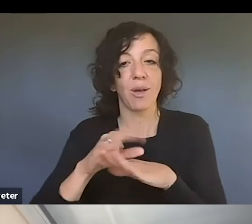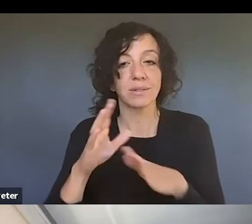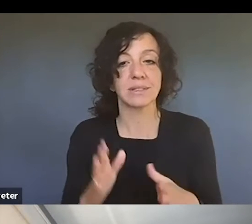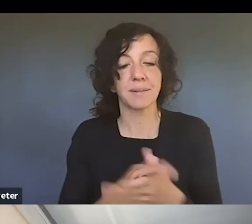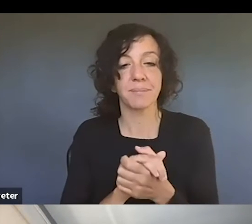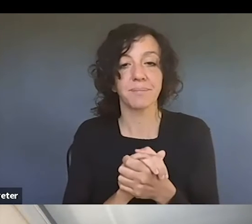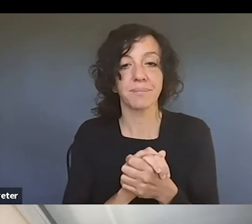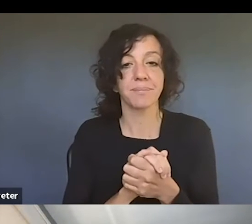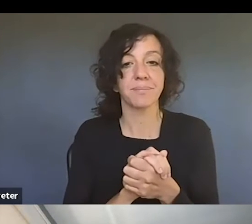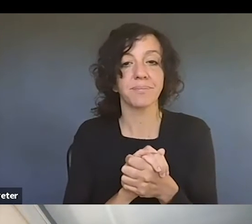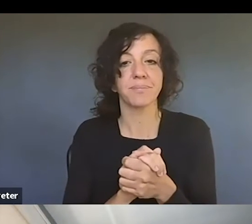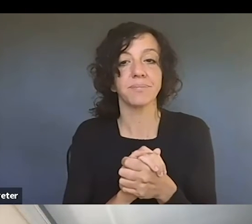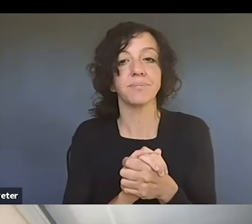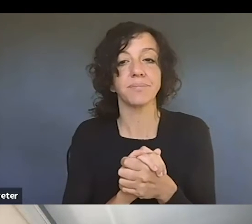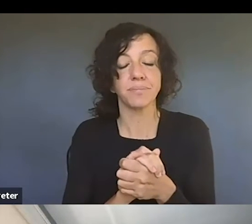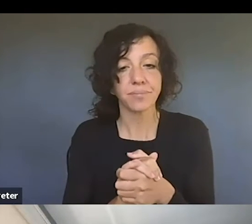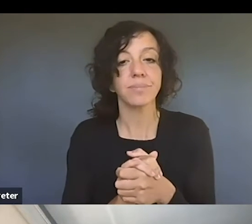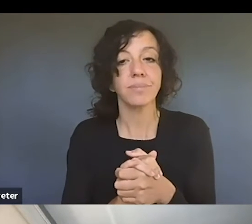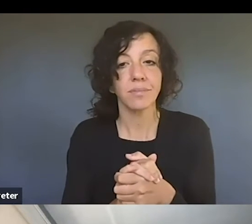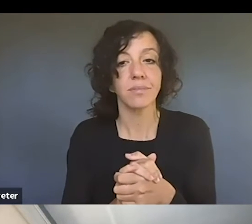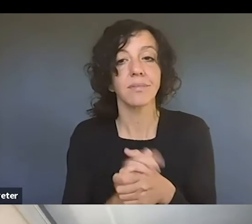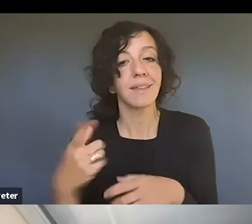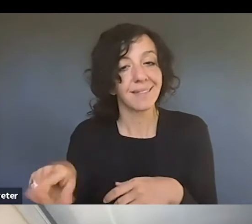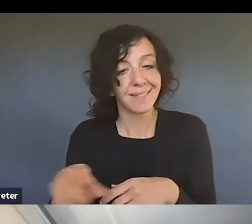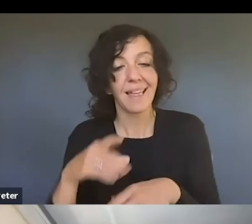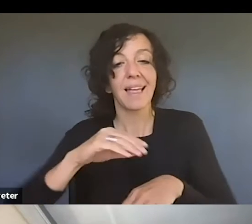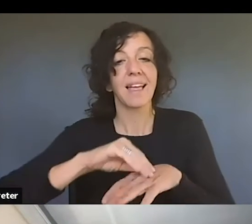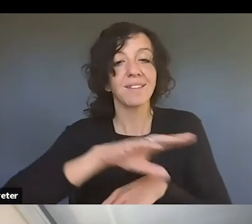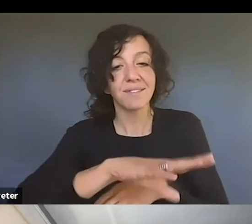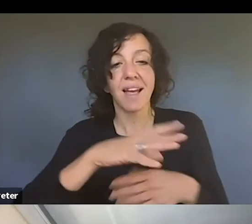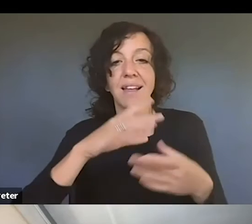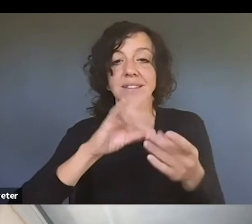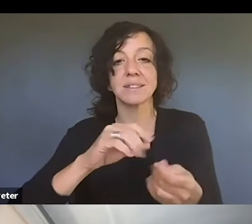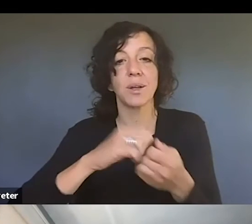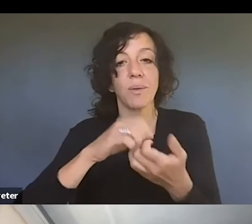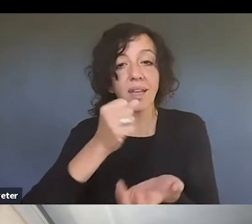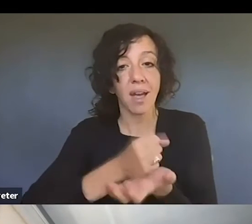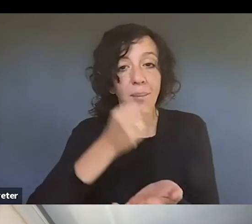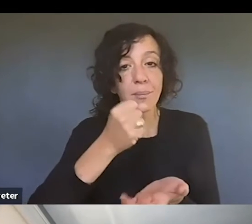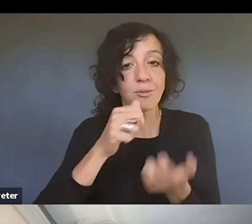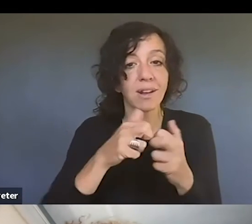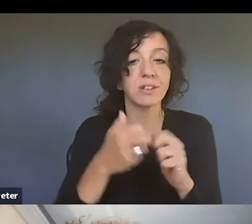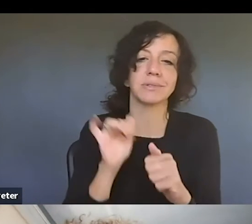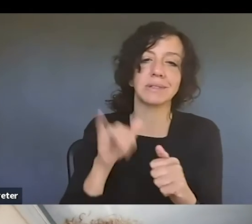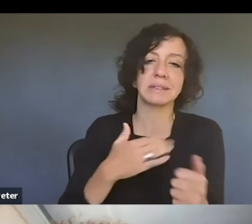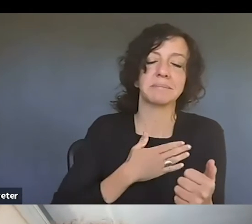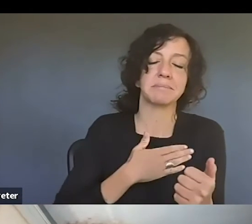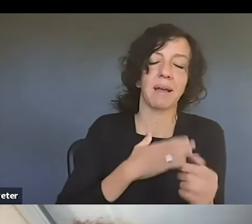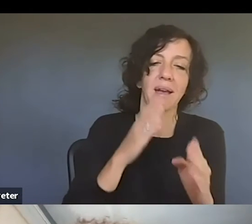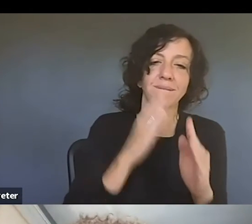provide counseling, not just on copyright issues, which is what I focus on, but, um,